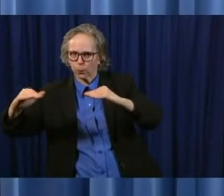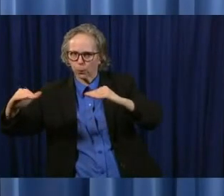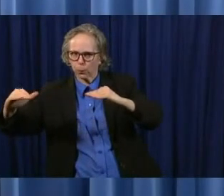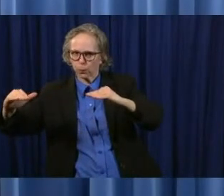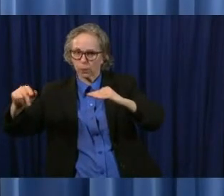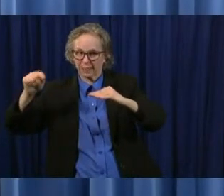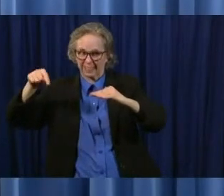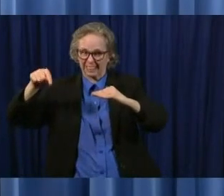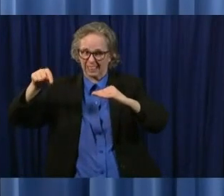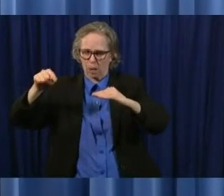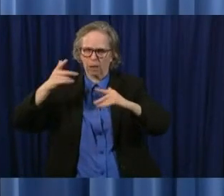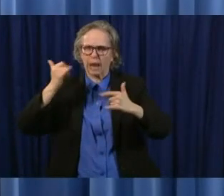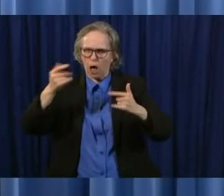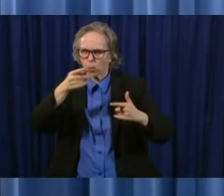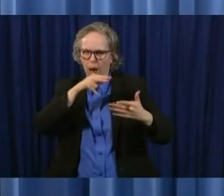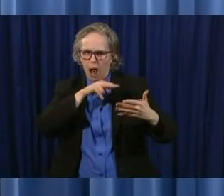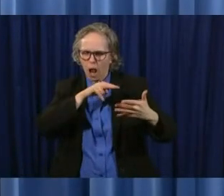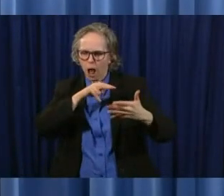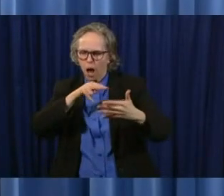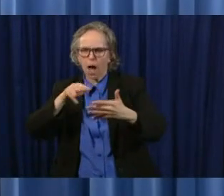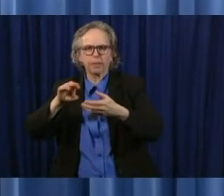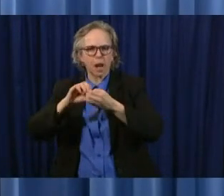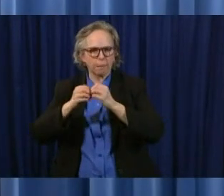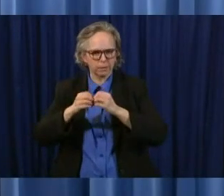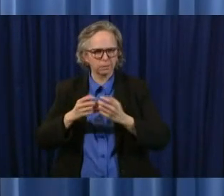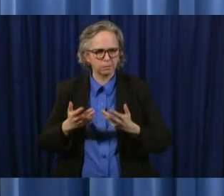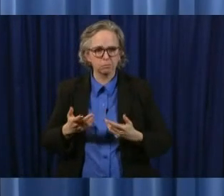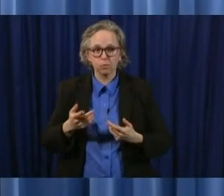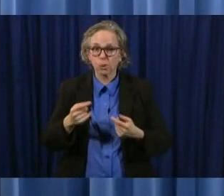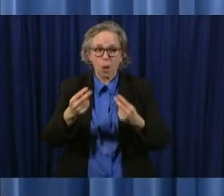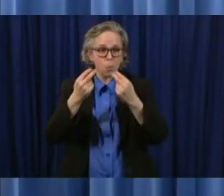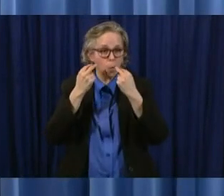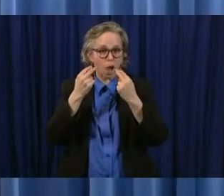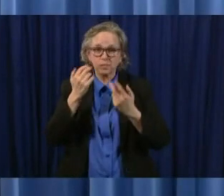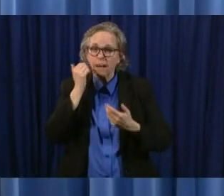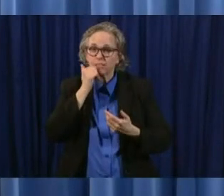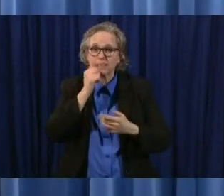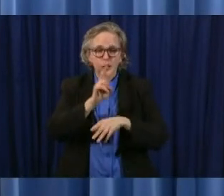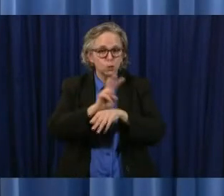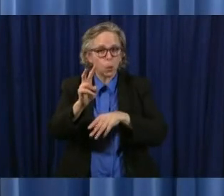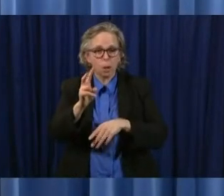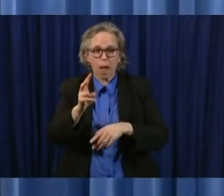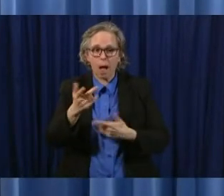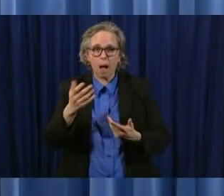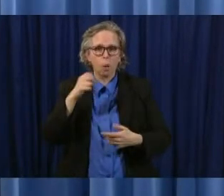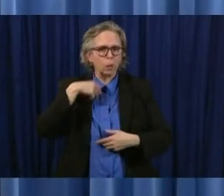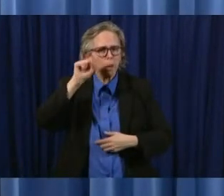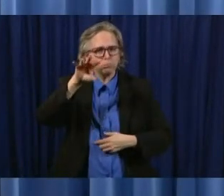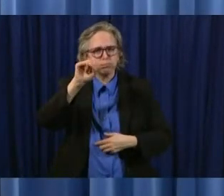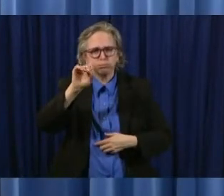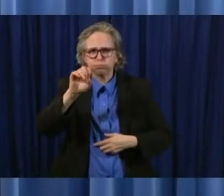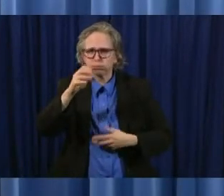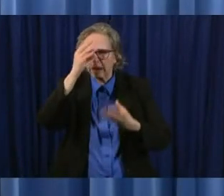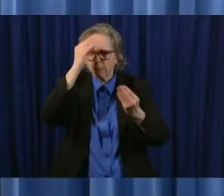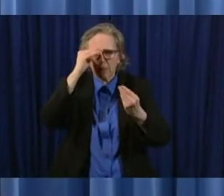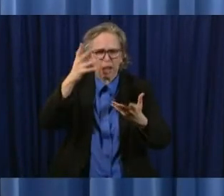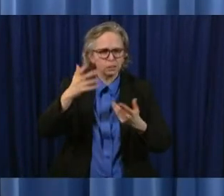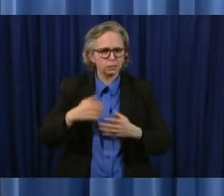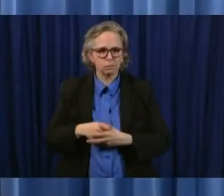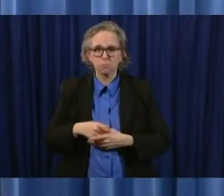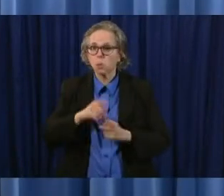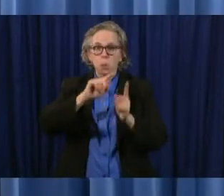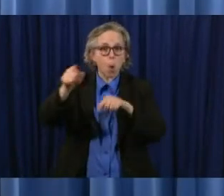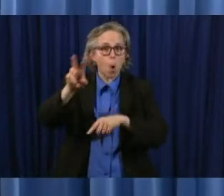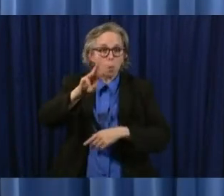day uh anybody can tune in at two o'clock and see a lot of the data uh or they can go on onto the web page but i'm going to let